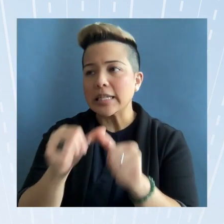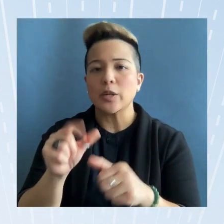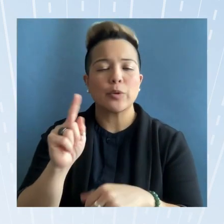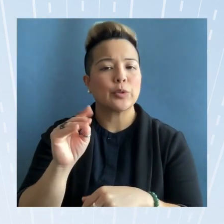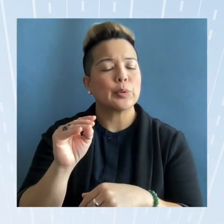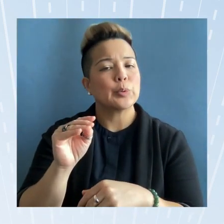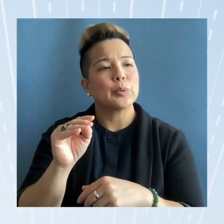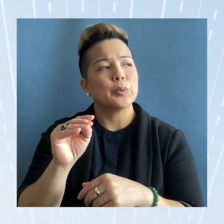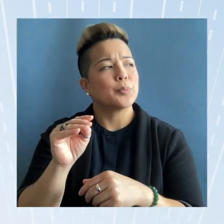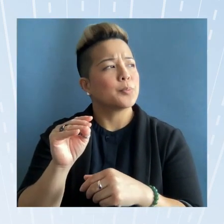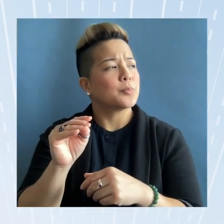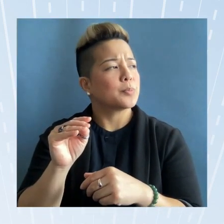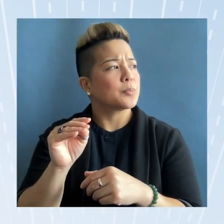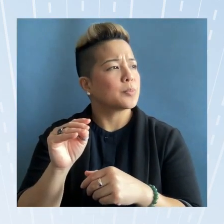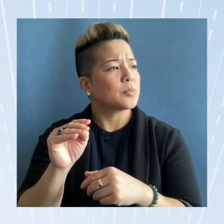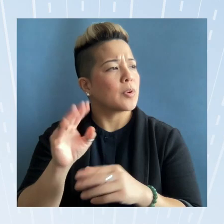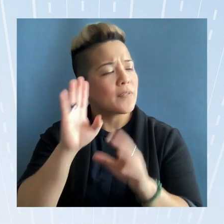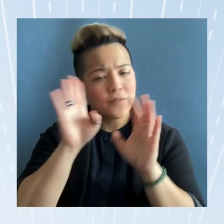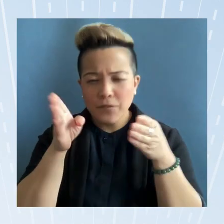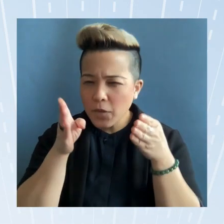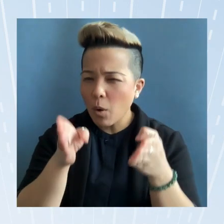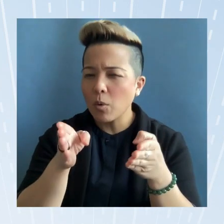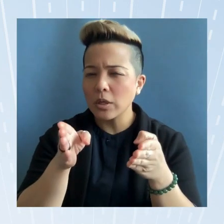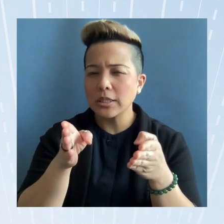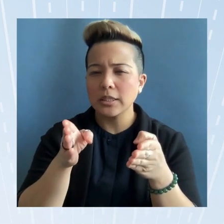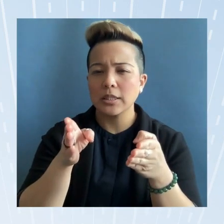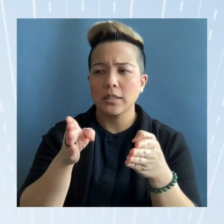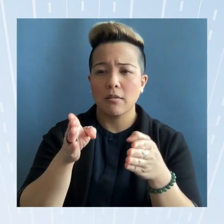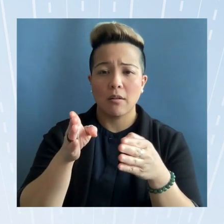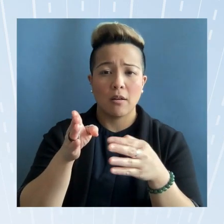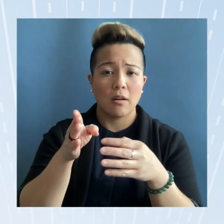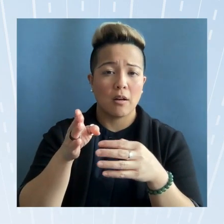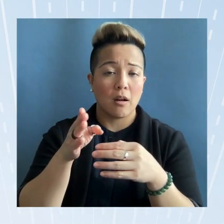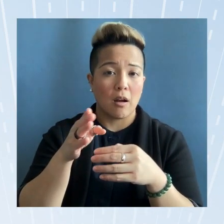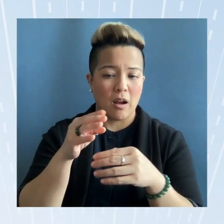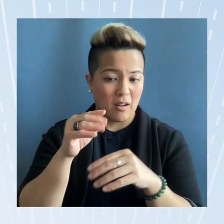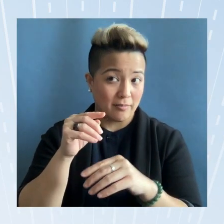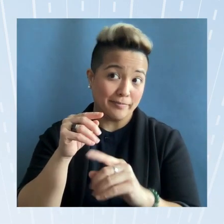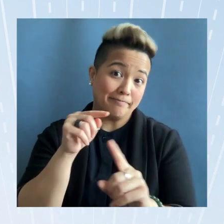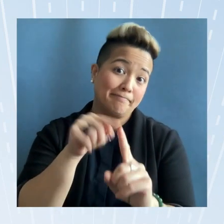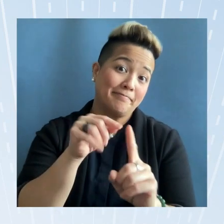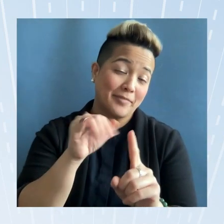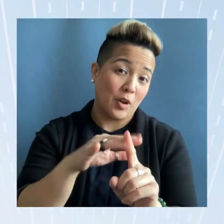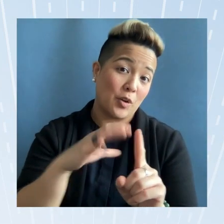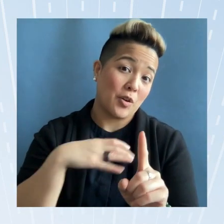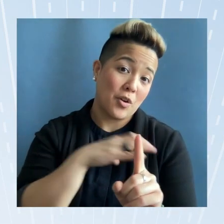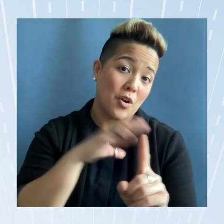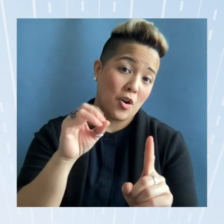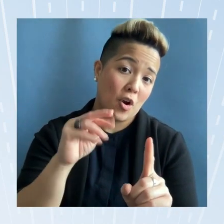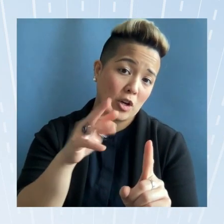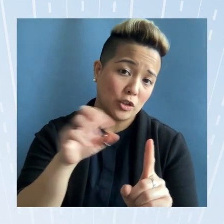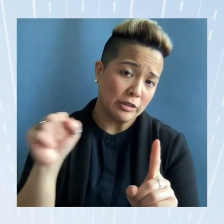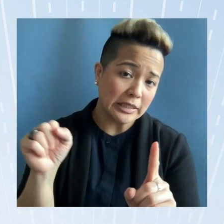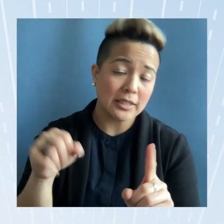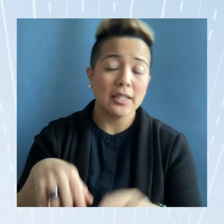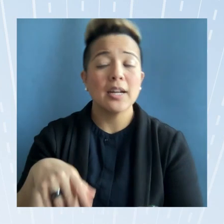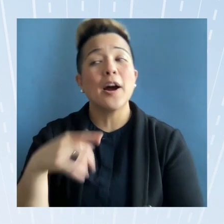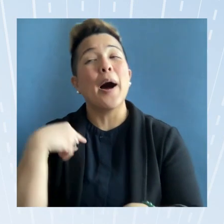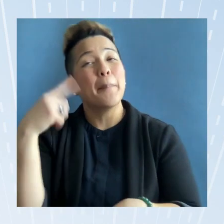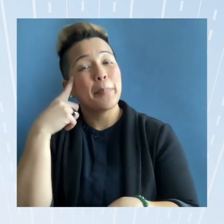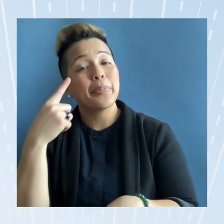to to focus on on Congress you know I think it's I think we